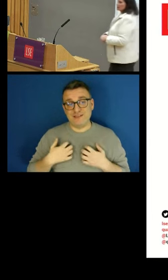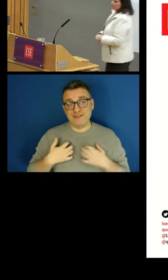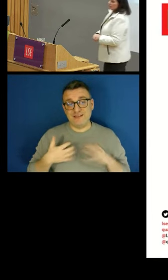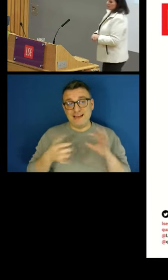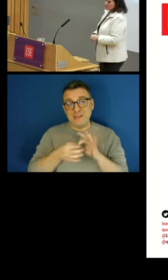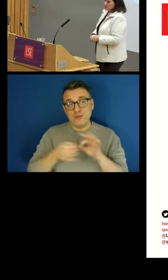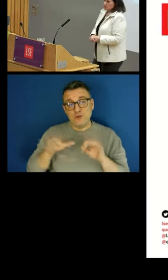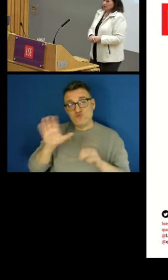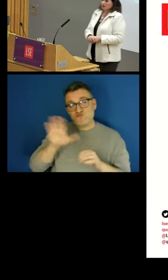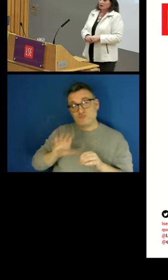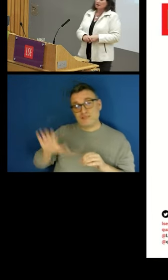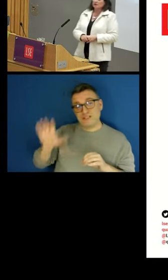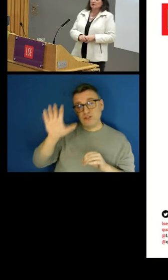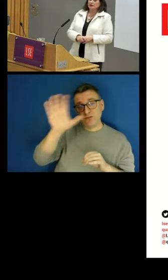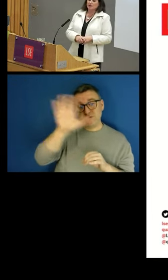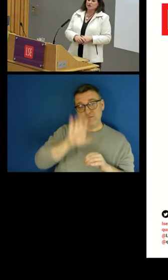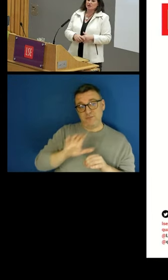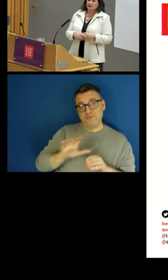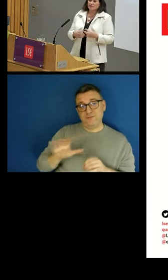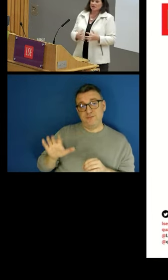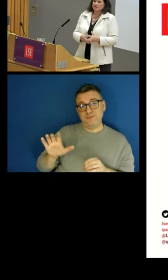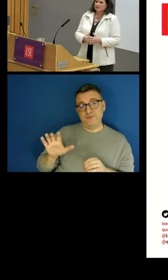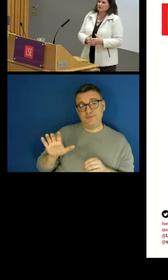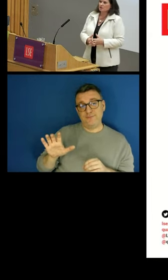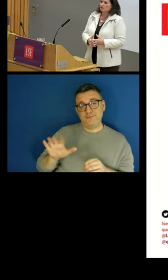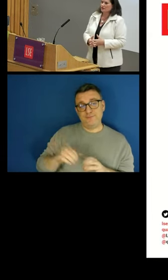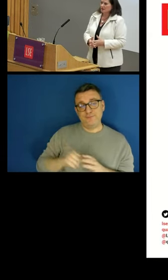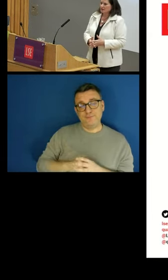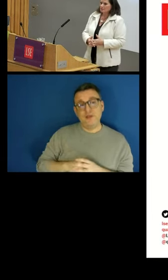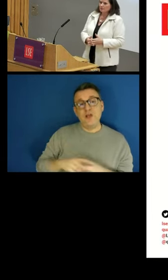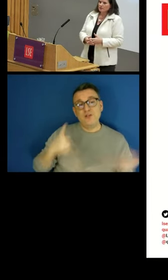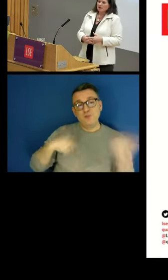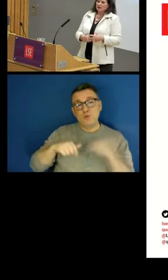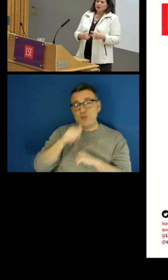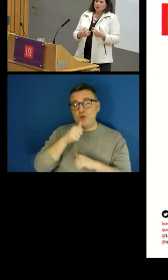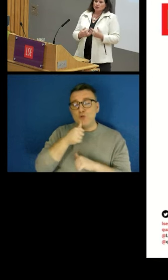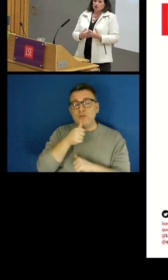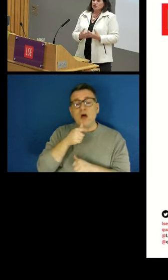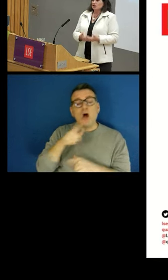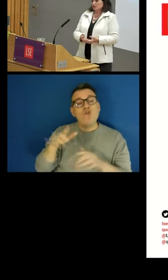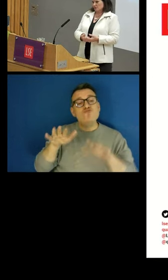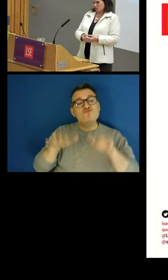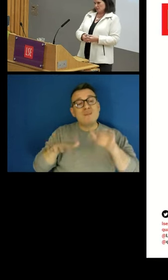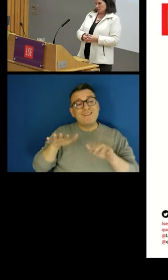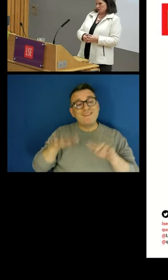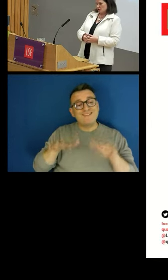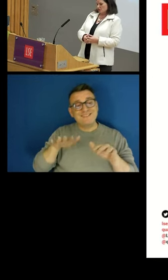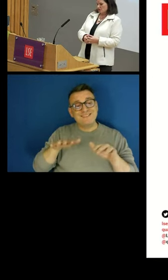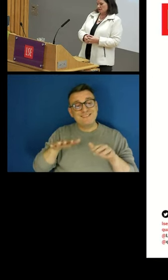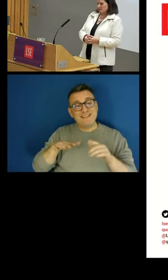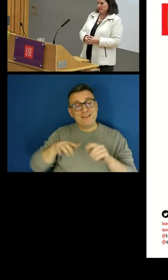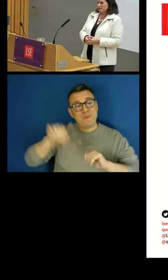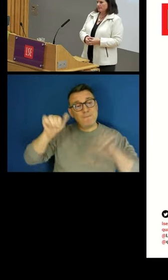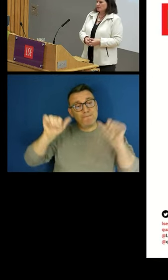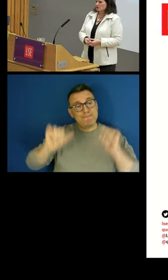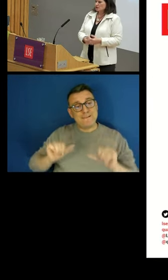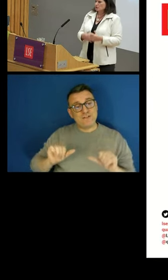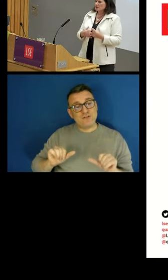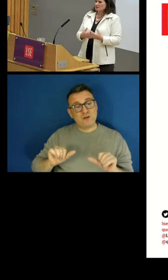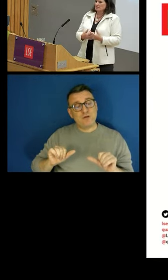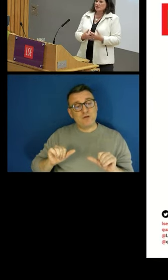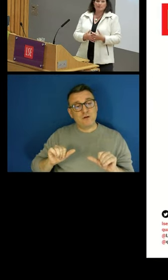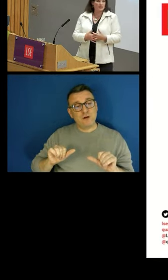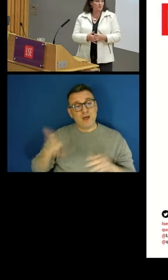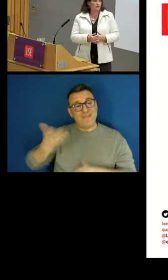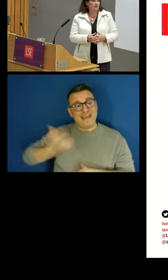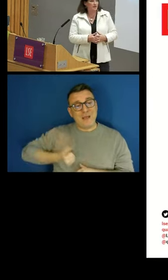mentioned earlier on that we are using a relative measure of income, which adjusts for the regional cost of living, which is